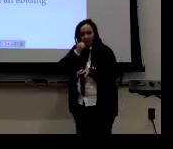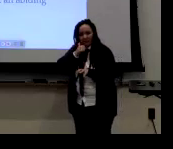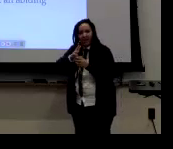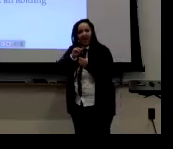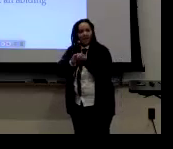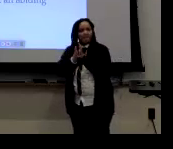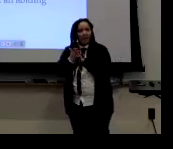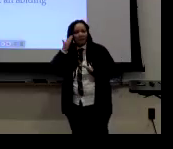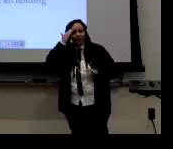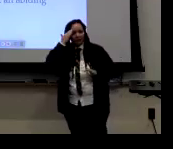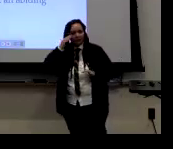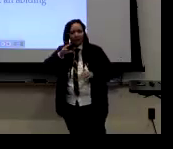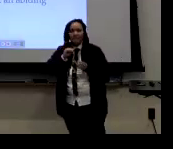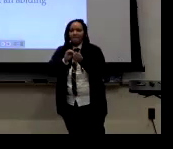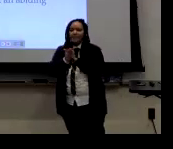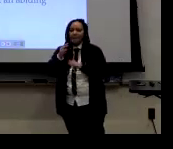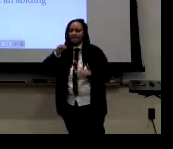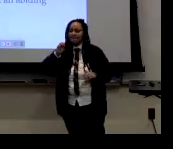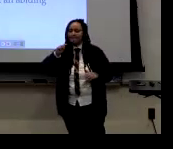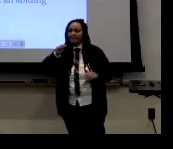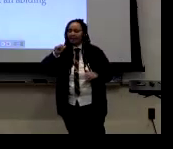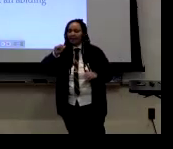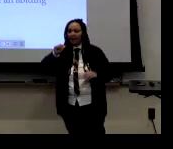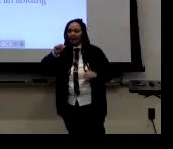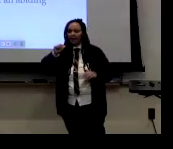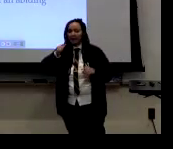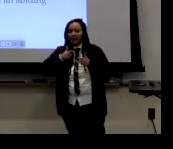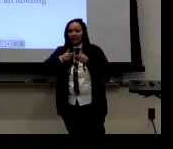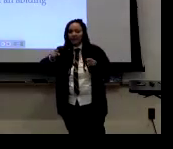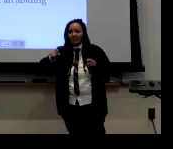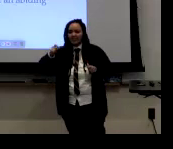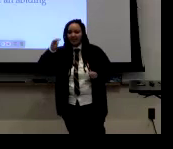And that means like the everyday actions, you become aware of that.